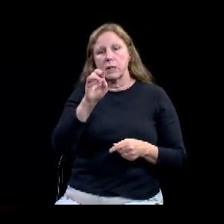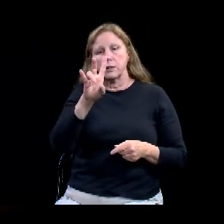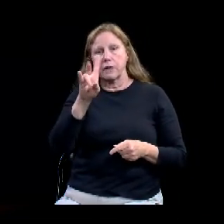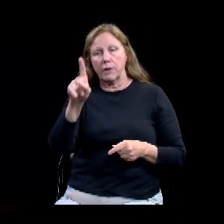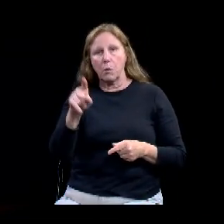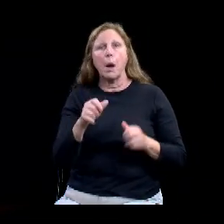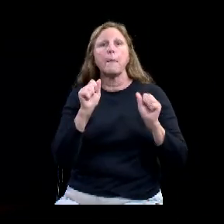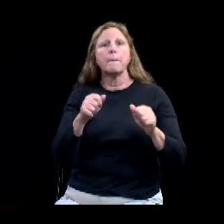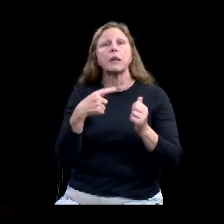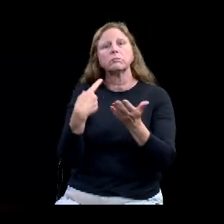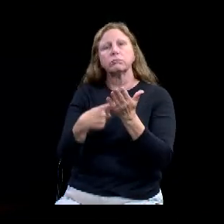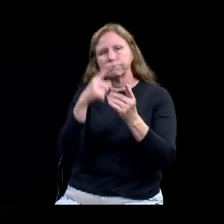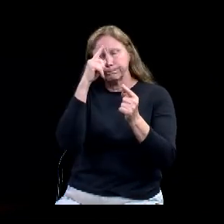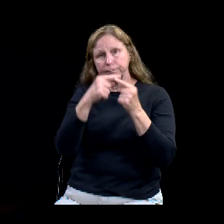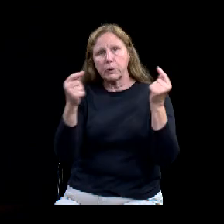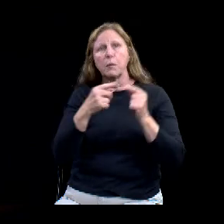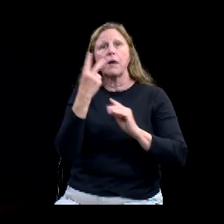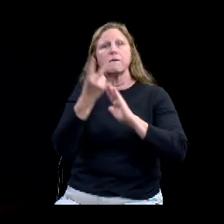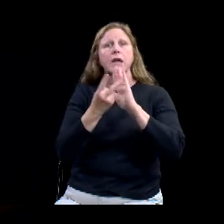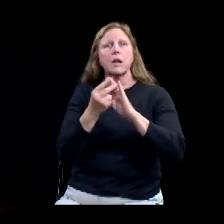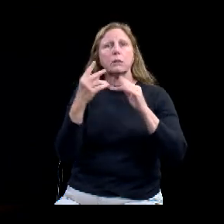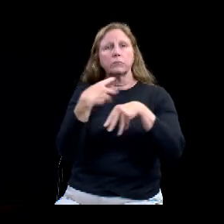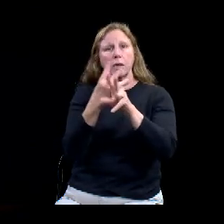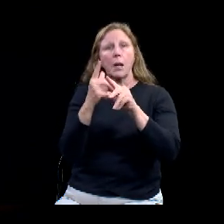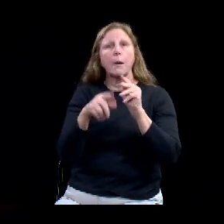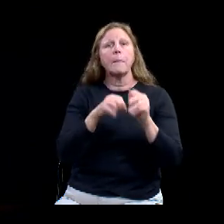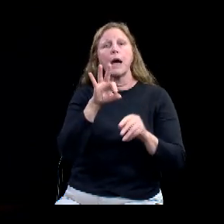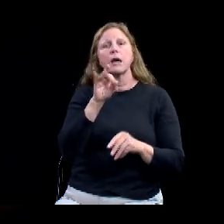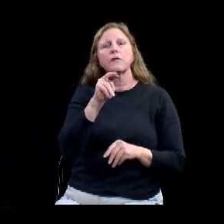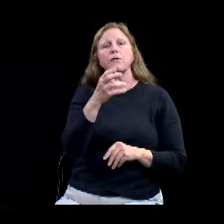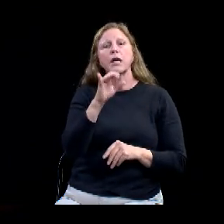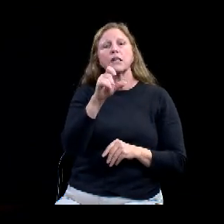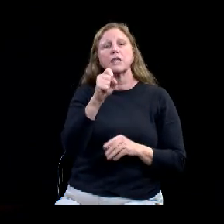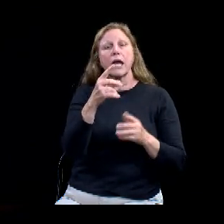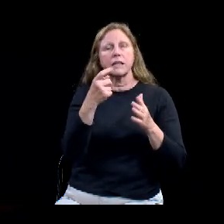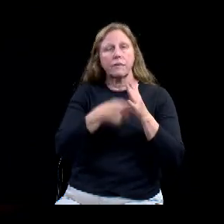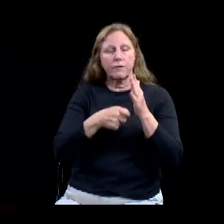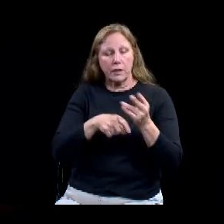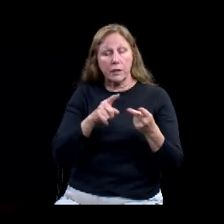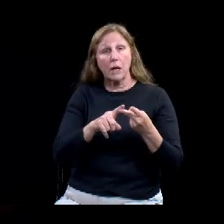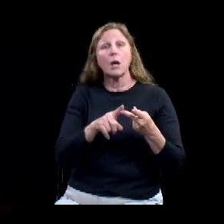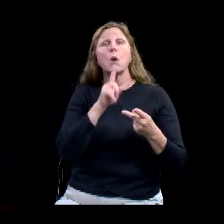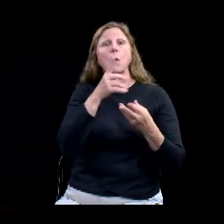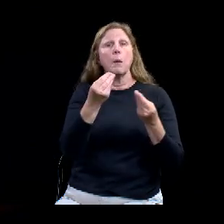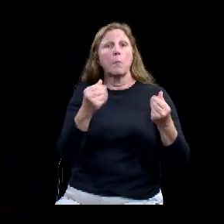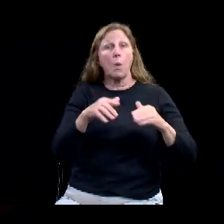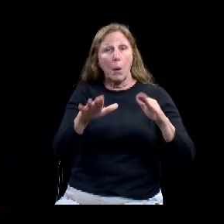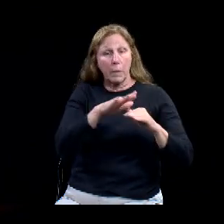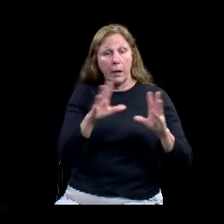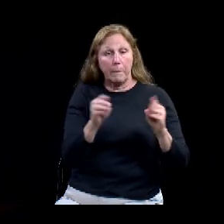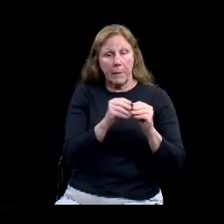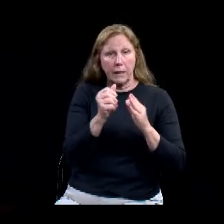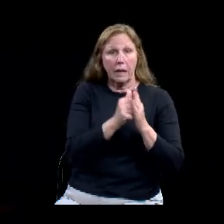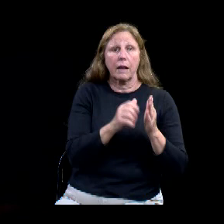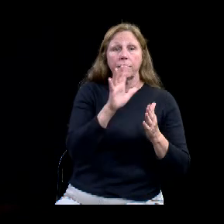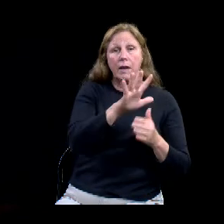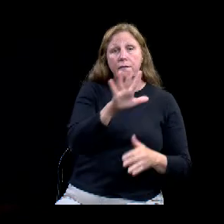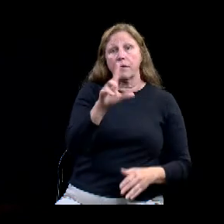Meetings Act, section 551.072, three, development, Texas Open Meetings Act, section 551